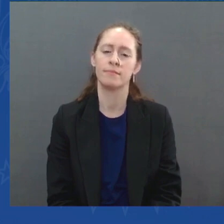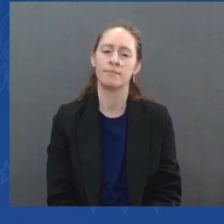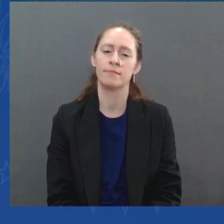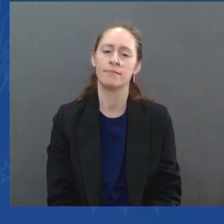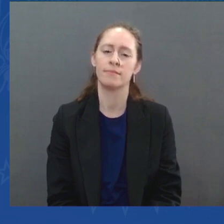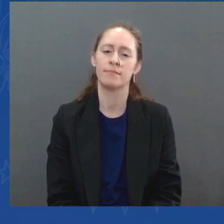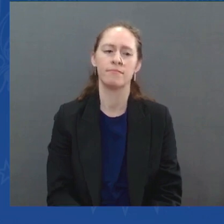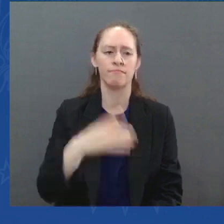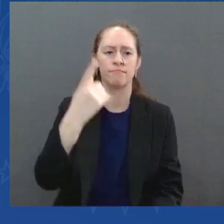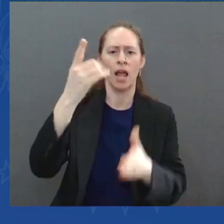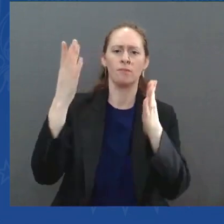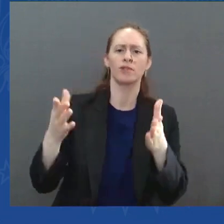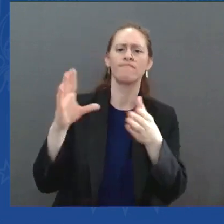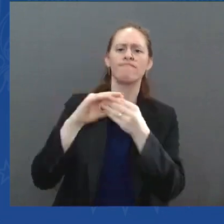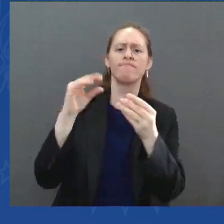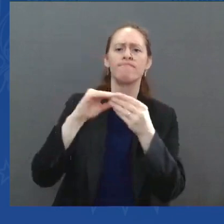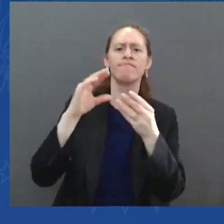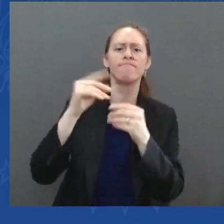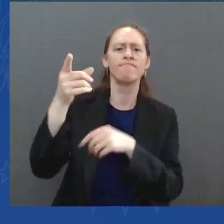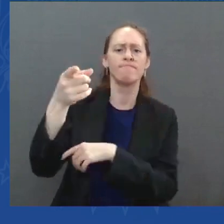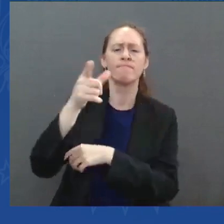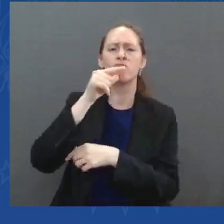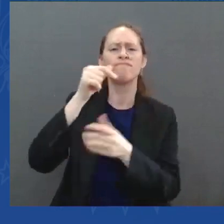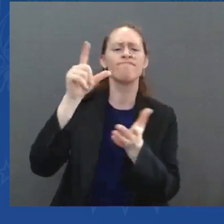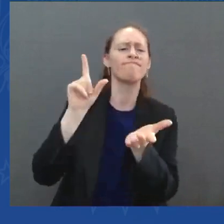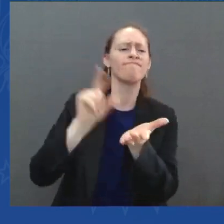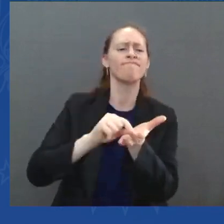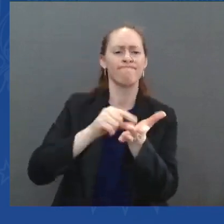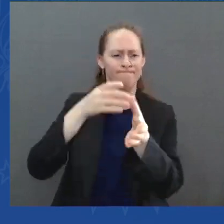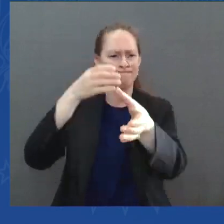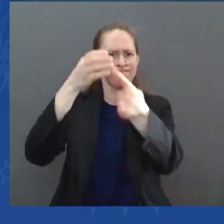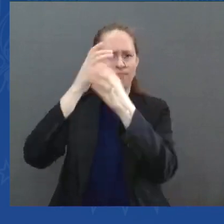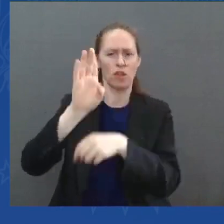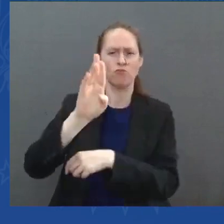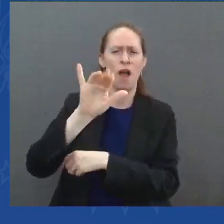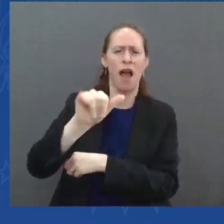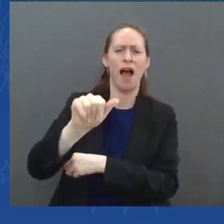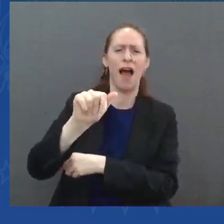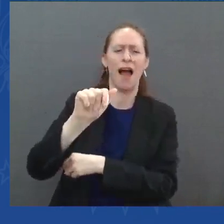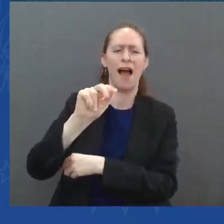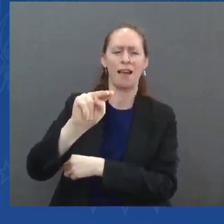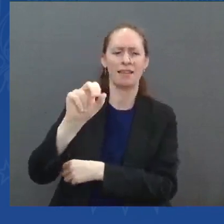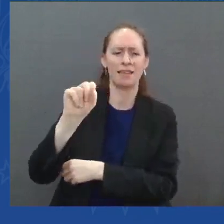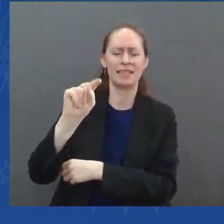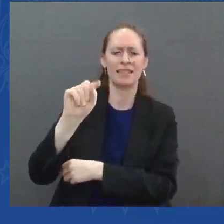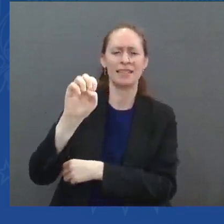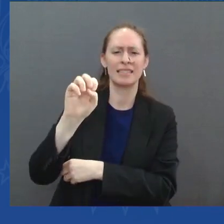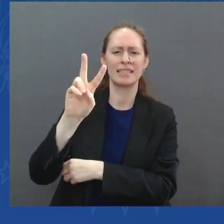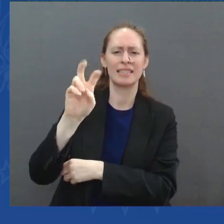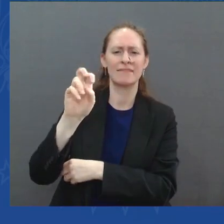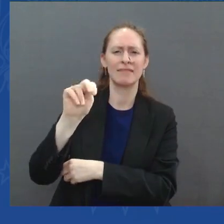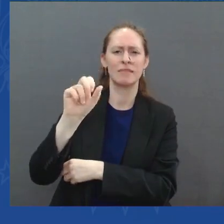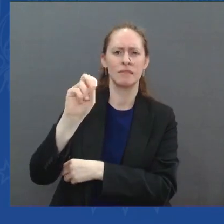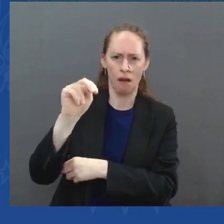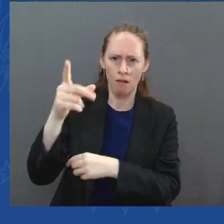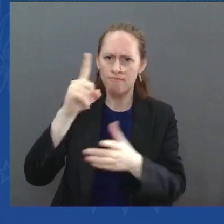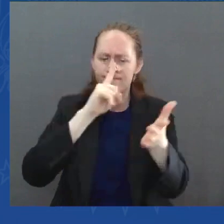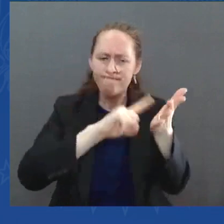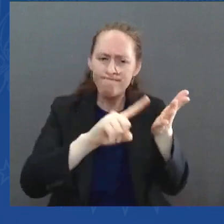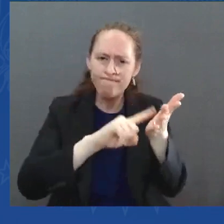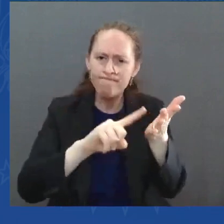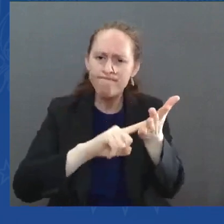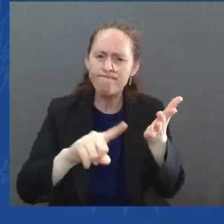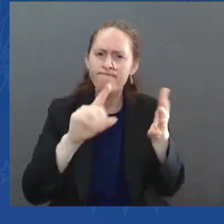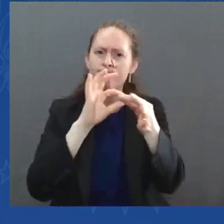state, who wanted very much to be here today, but he could not. He helped build a National Memorial for Peace and Justice in Montgomery, Alabama,